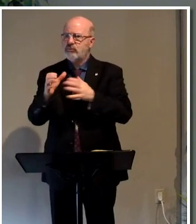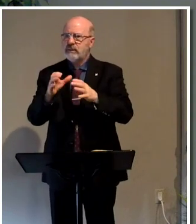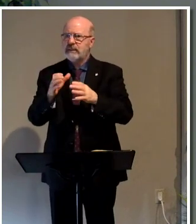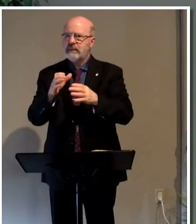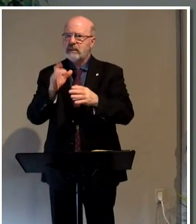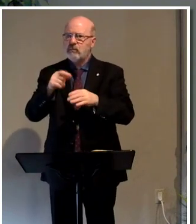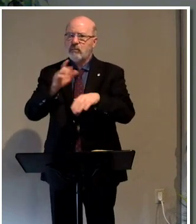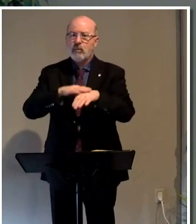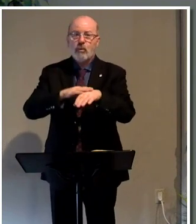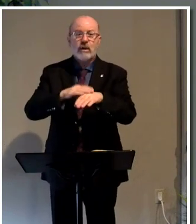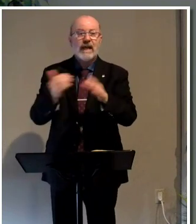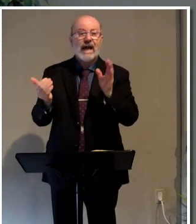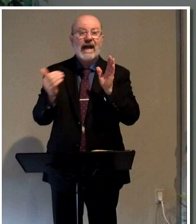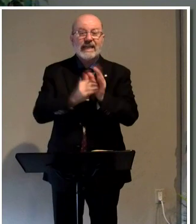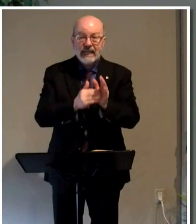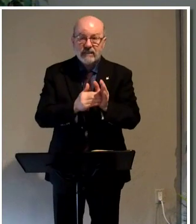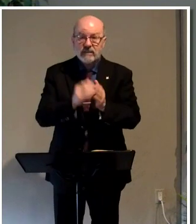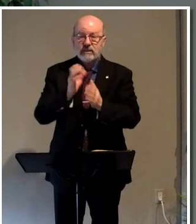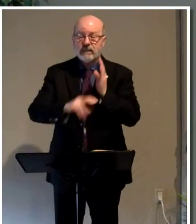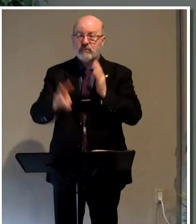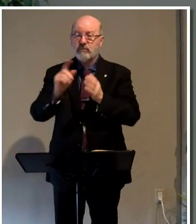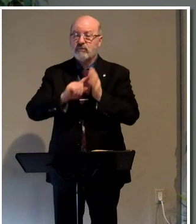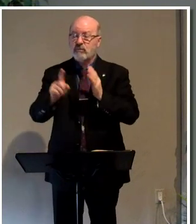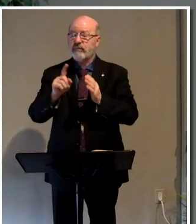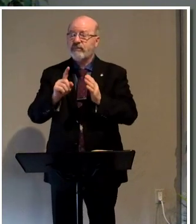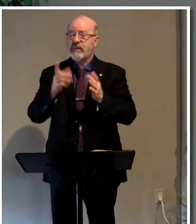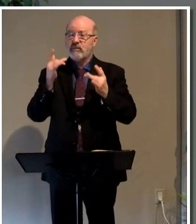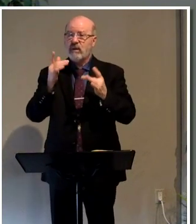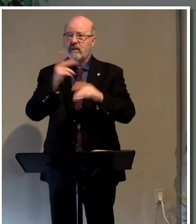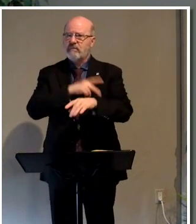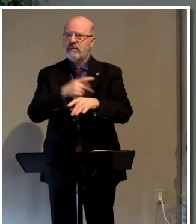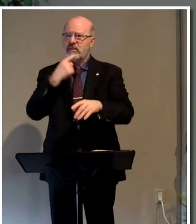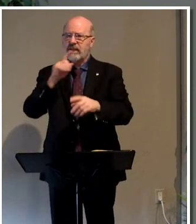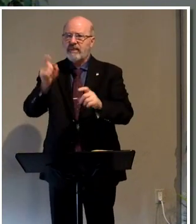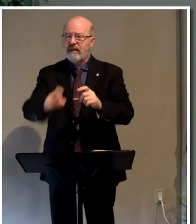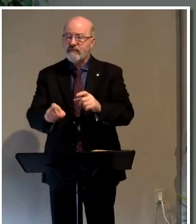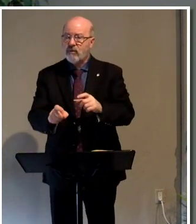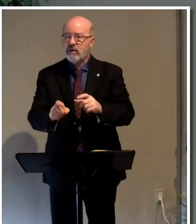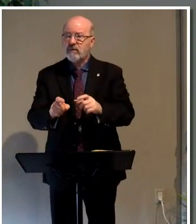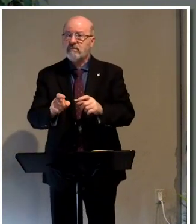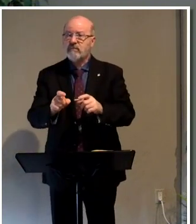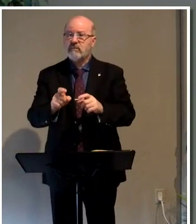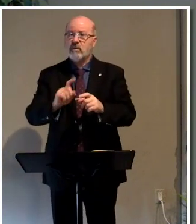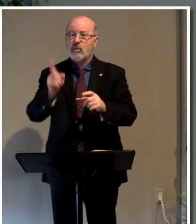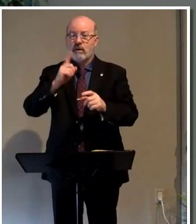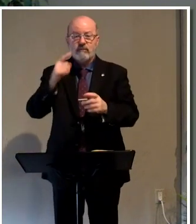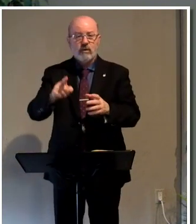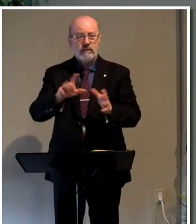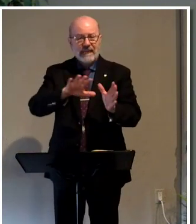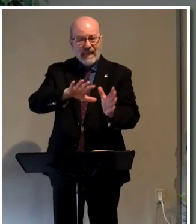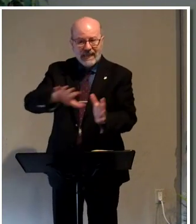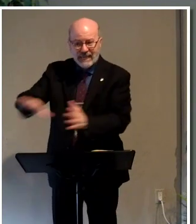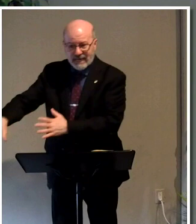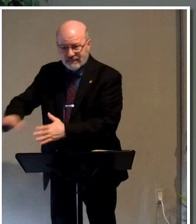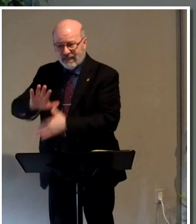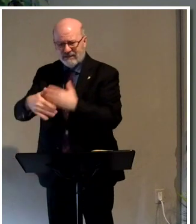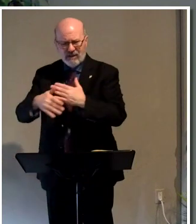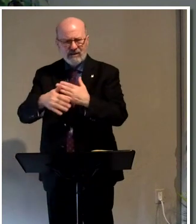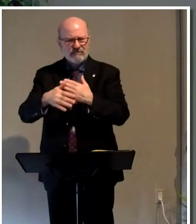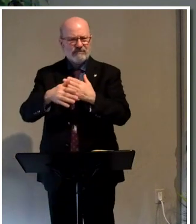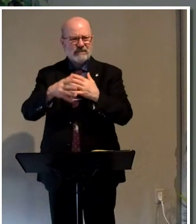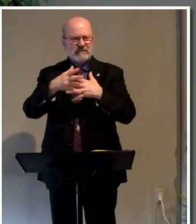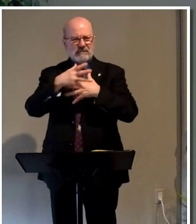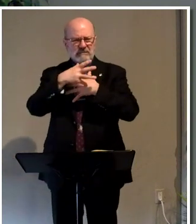what we're warned against in chapter two, verse one. So that's why Peter says, therefore or wherefore, lay aside all malice.